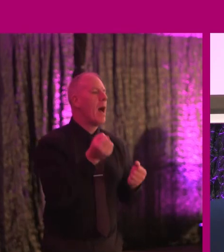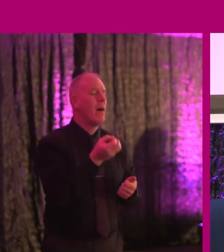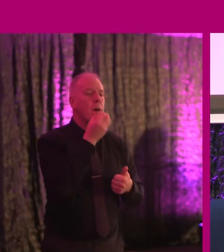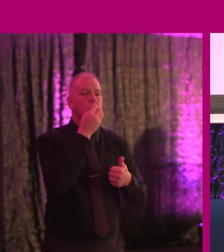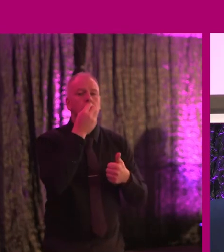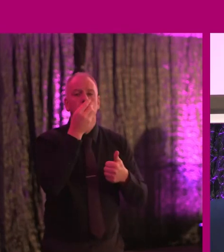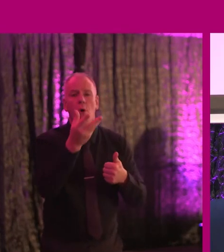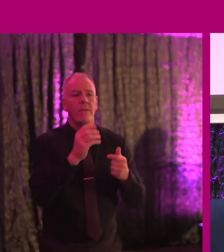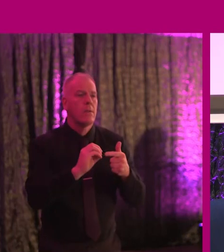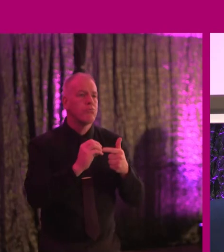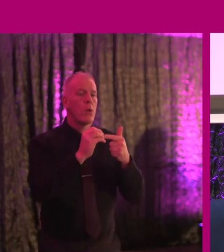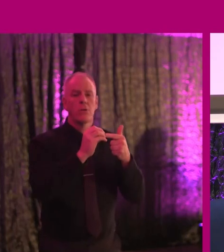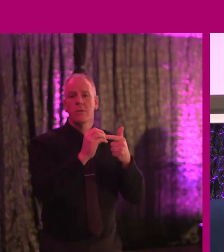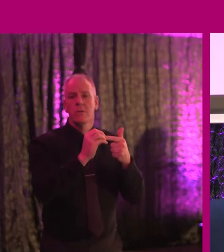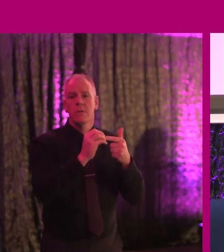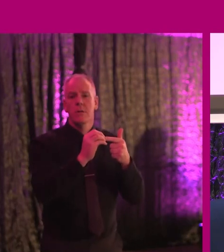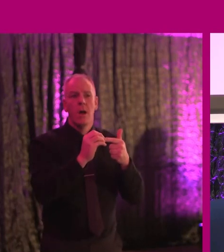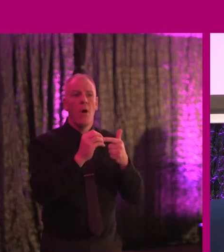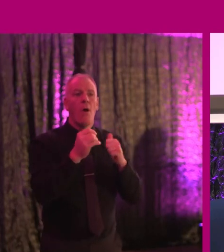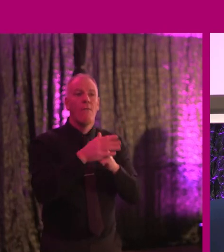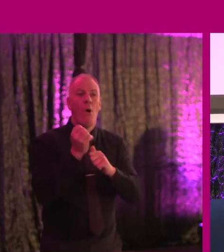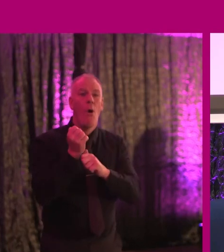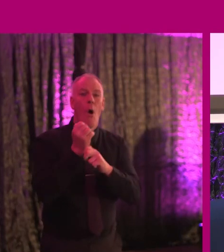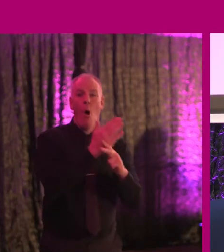products for all.